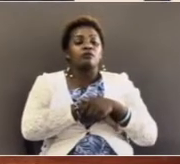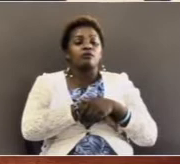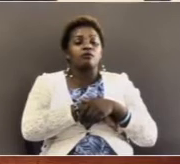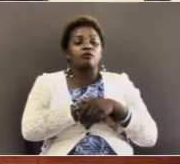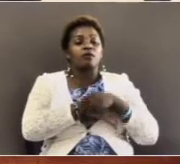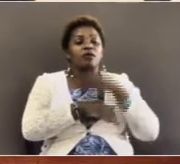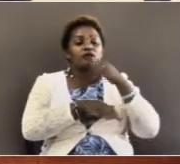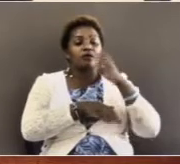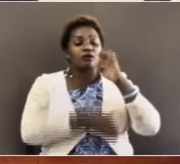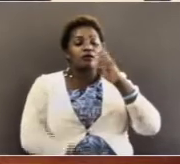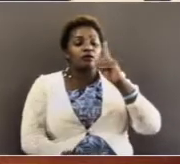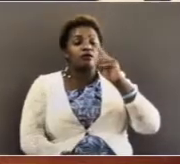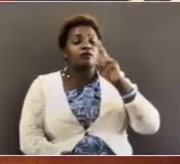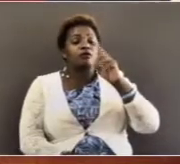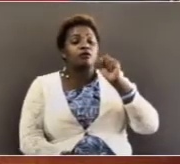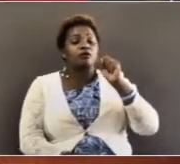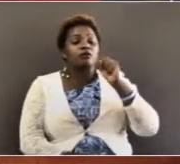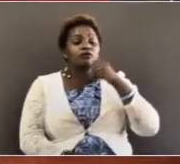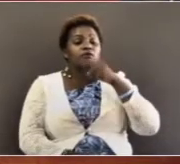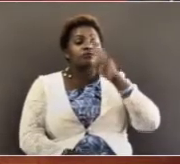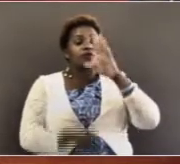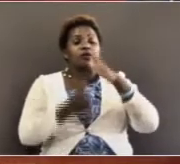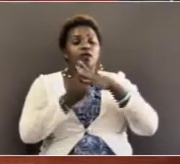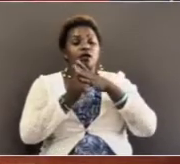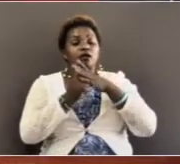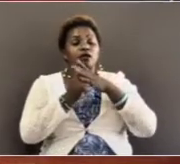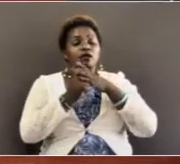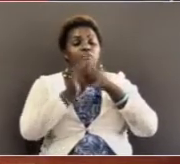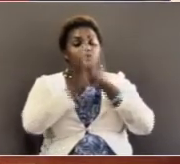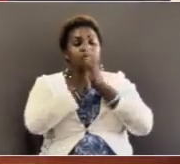In Exodus 29, 45, 20, 46,